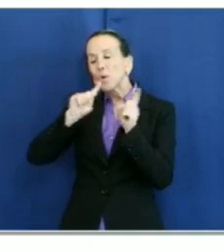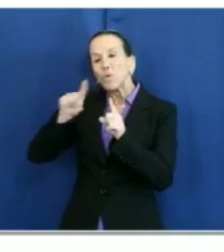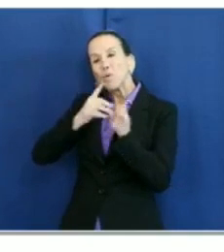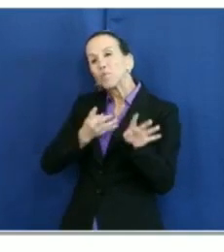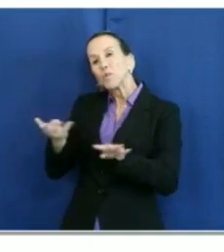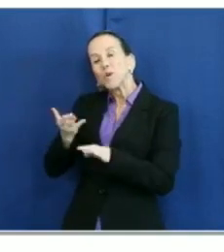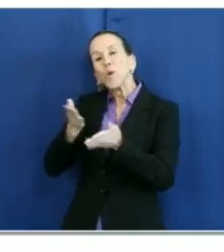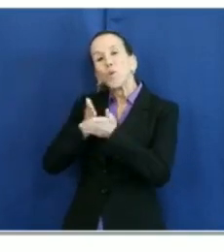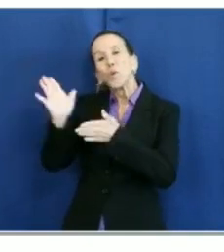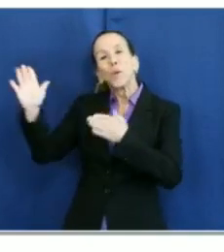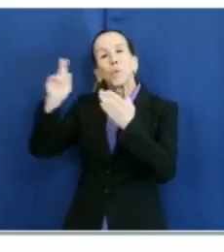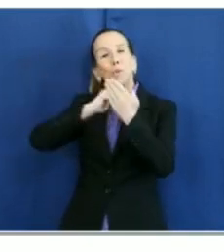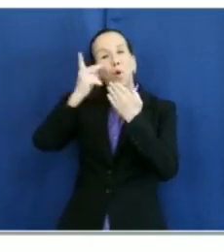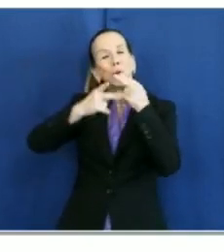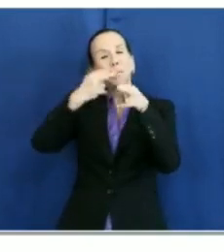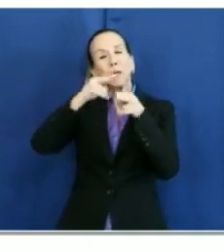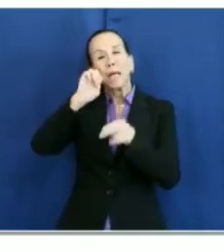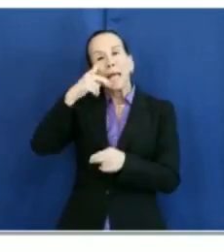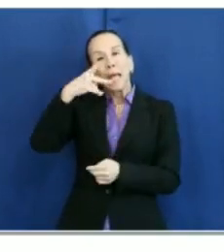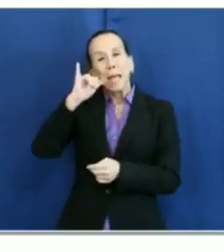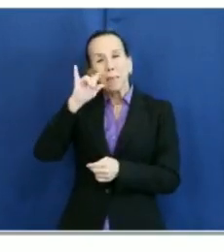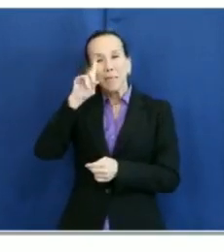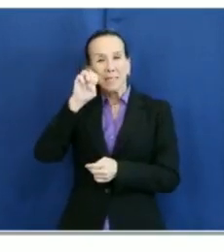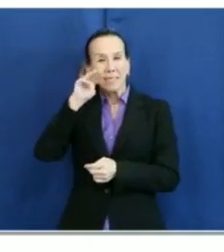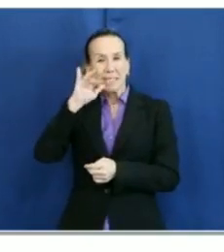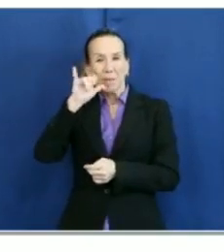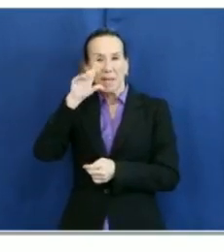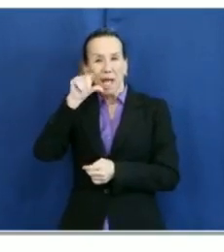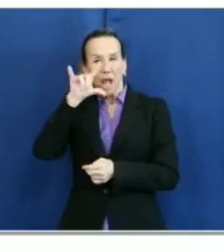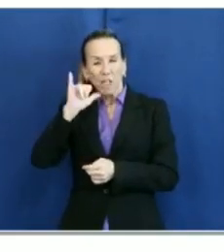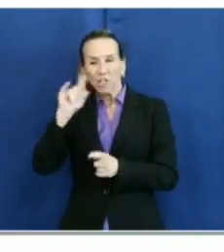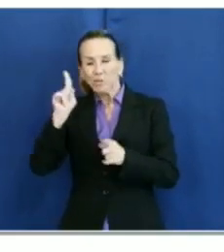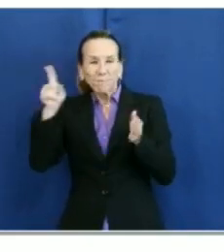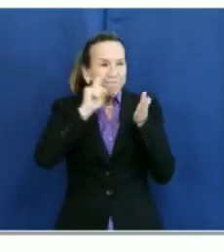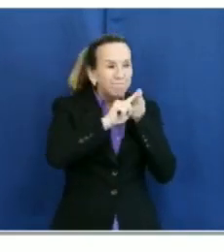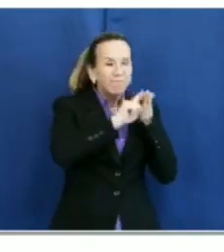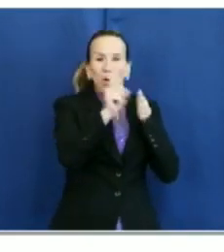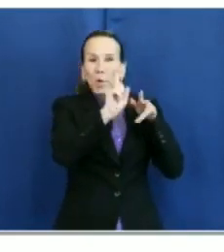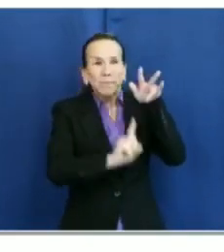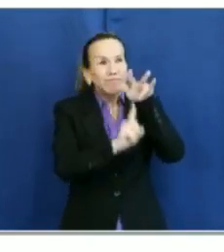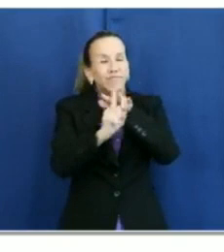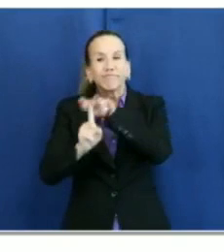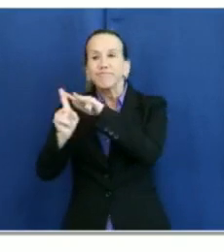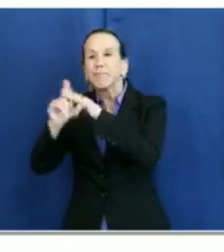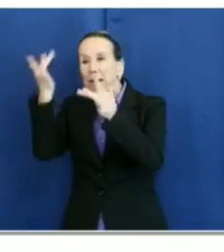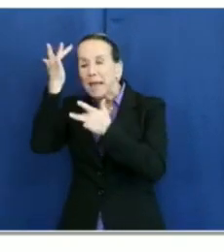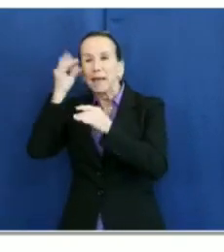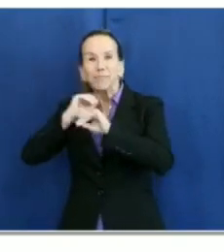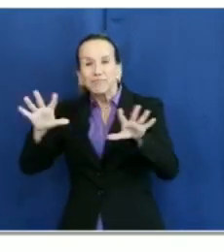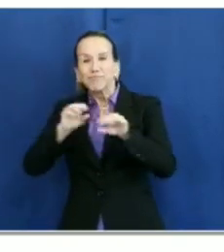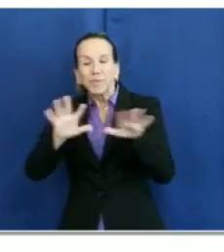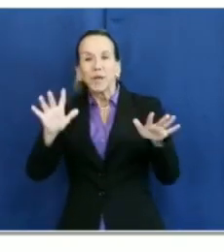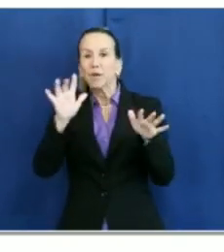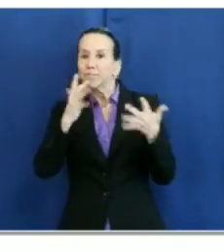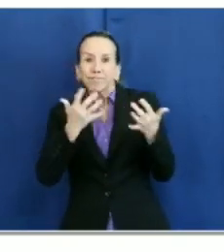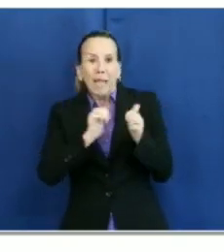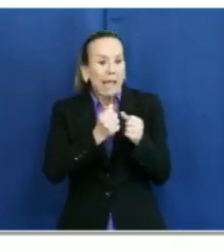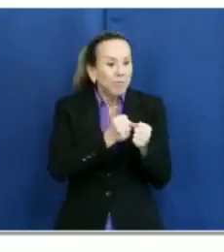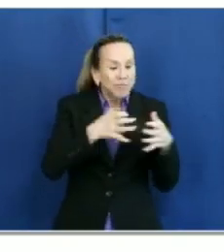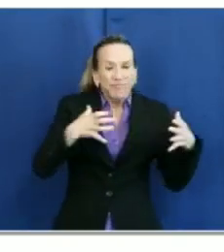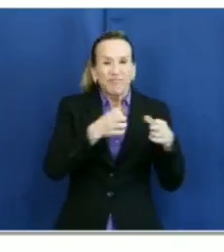epidemiology program, and we report every day for data that has come in by 1159 on the previous day.